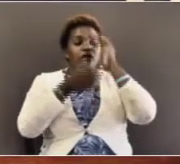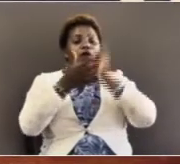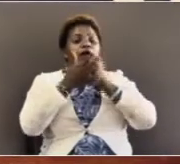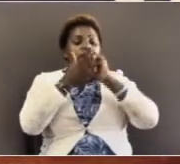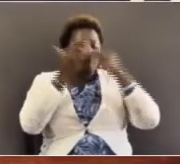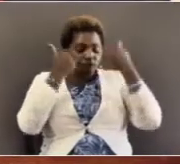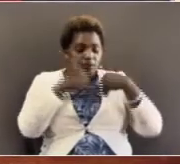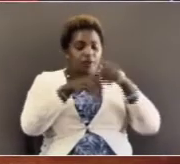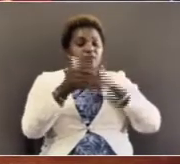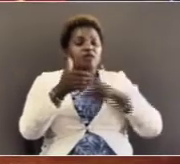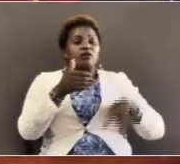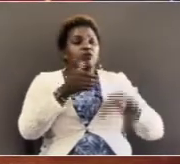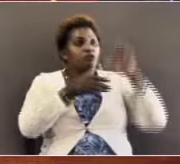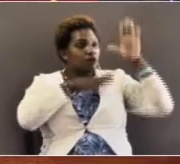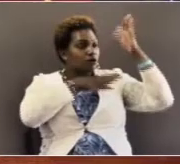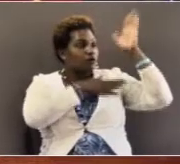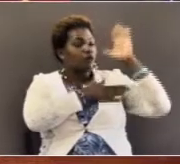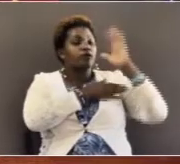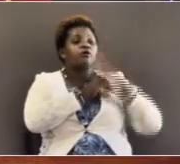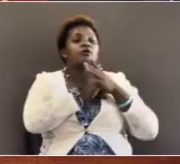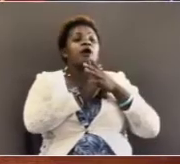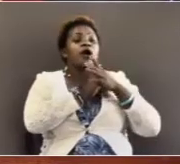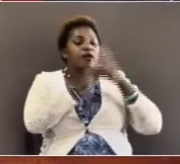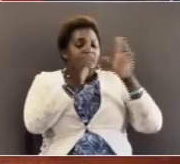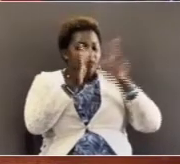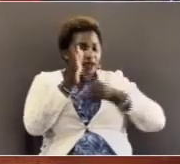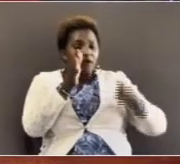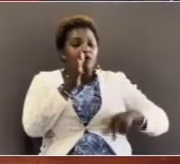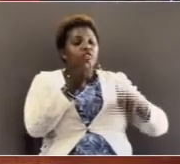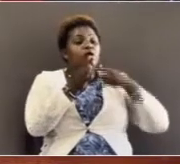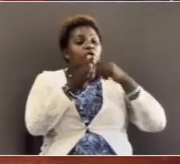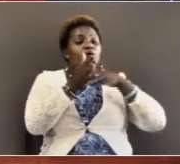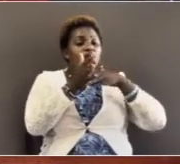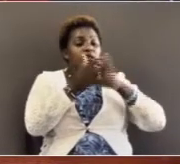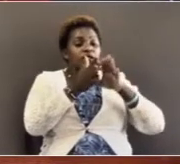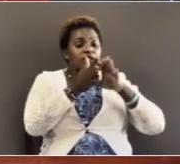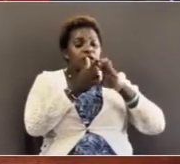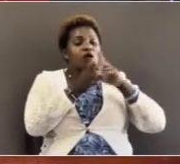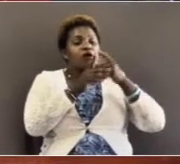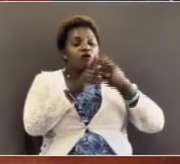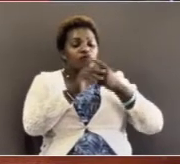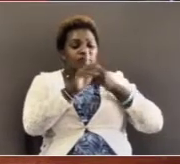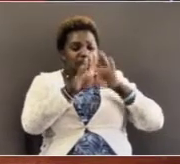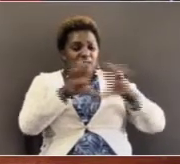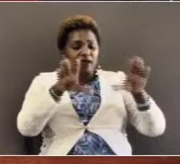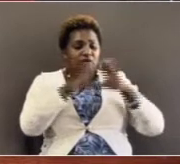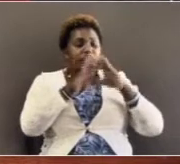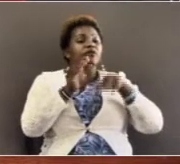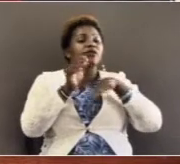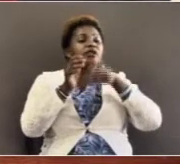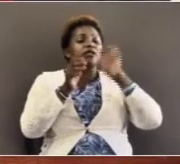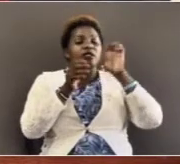I am the Lord their God. I am the one who brought them out of the land of Egypt